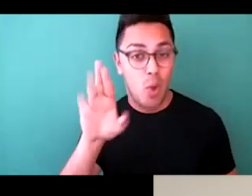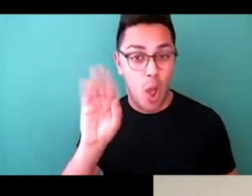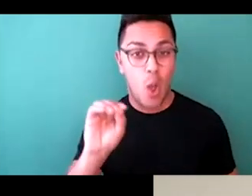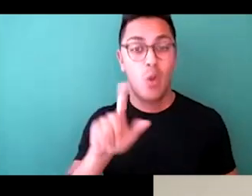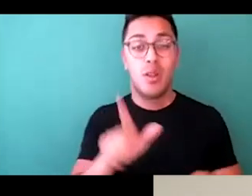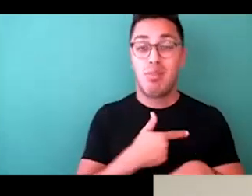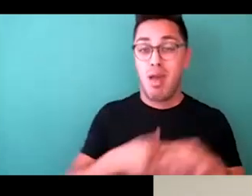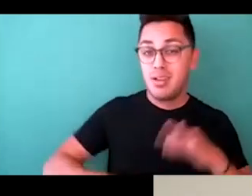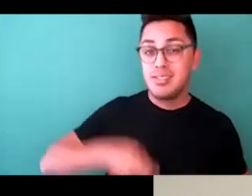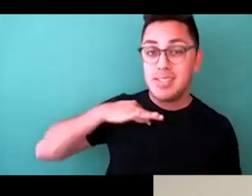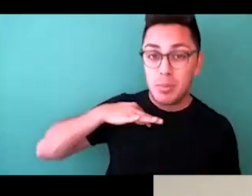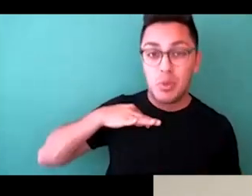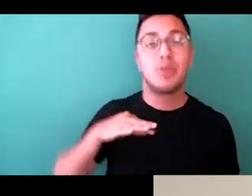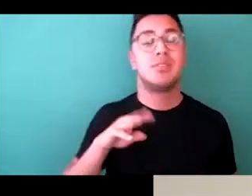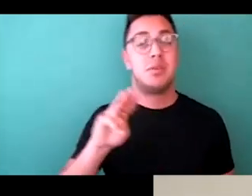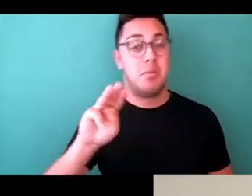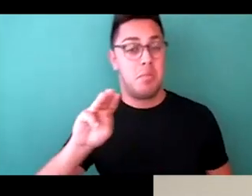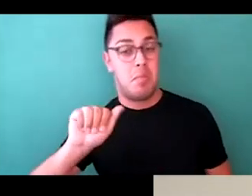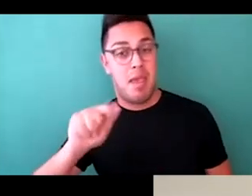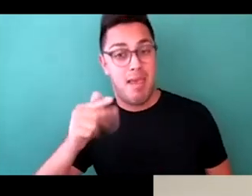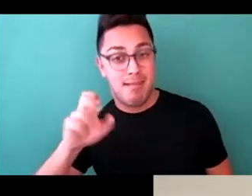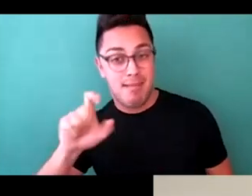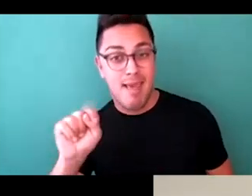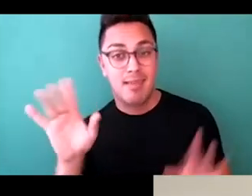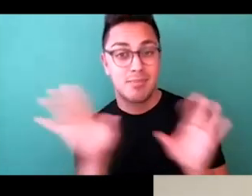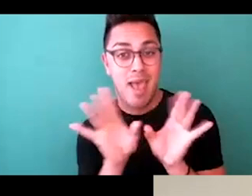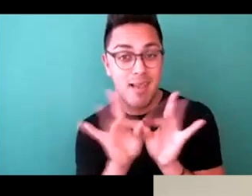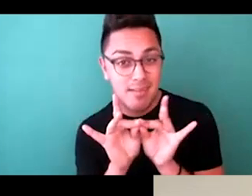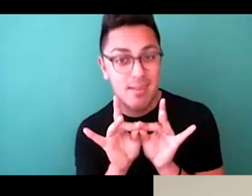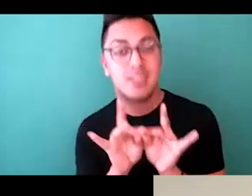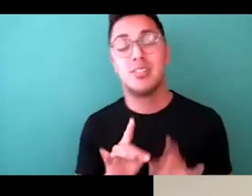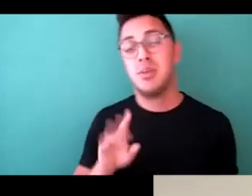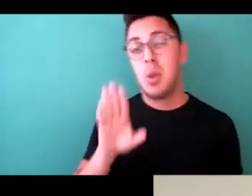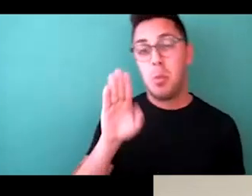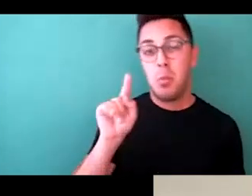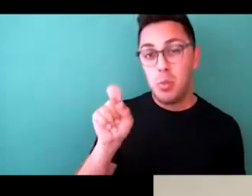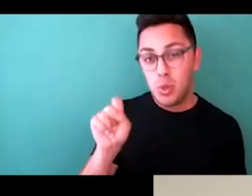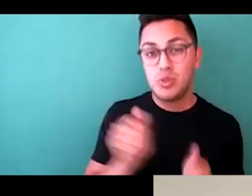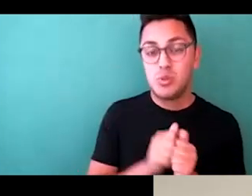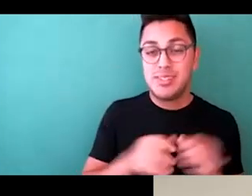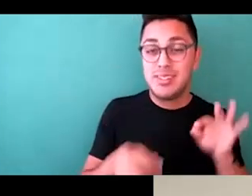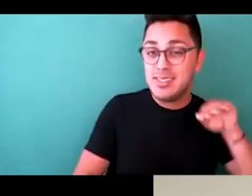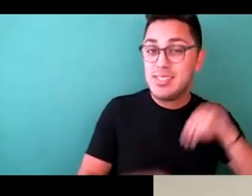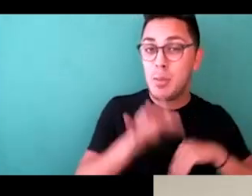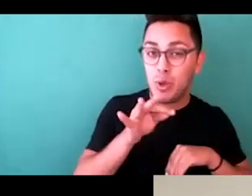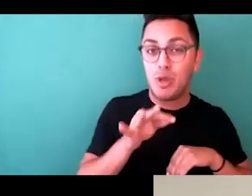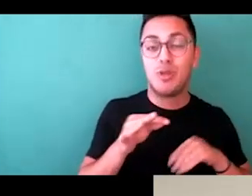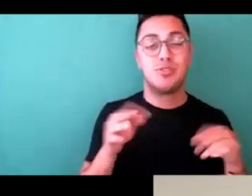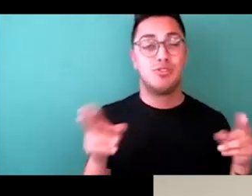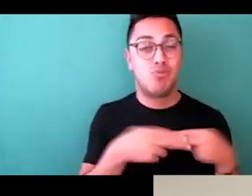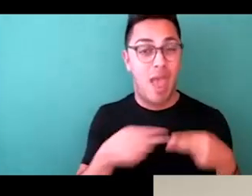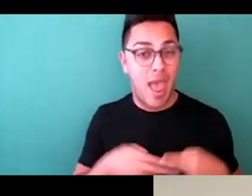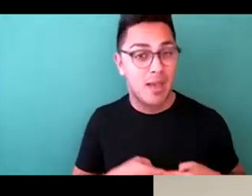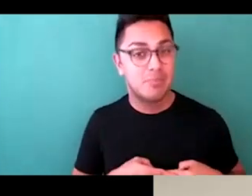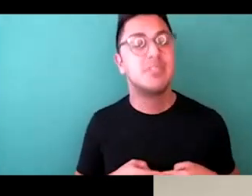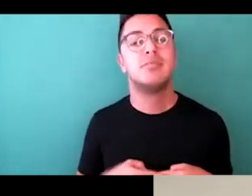magnets, boots with zippers on the sides, all the way to the ankle and on the side of the foot. And people don't even realize that